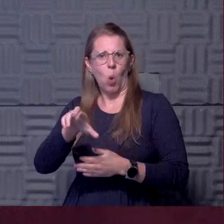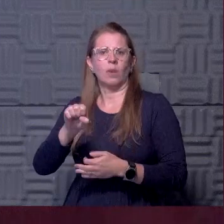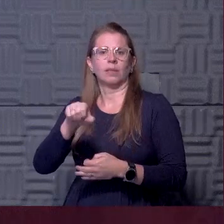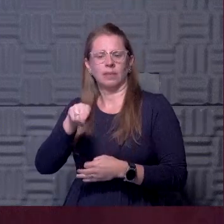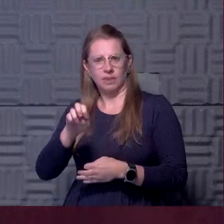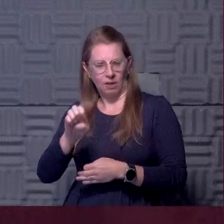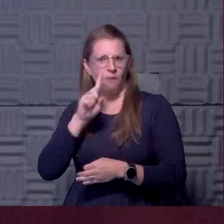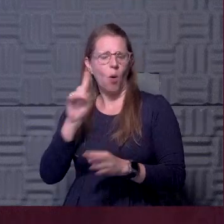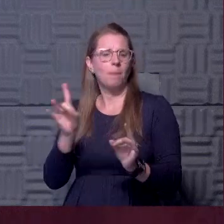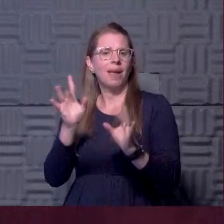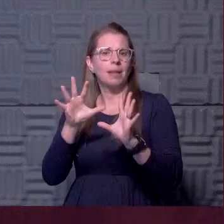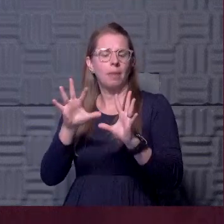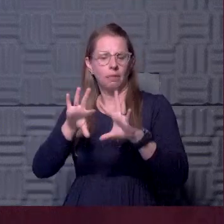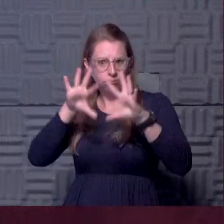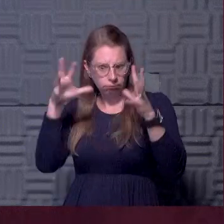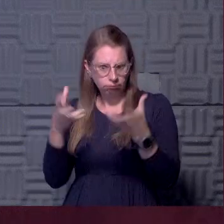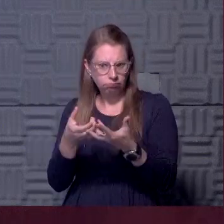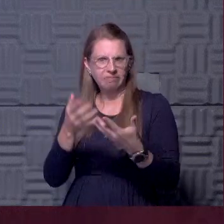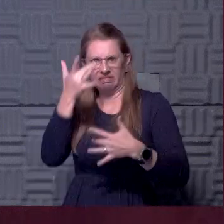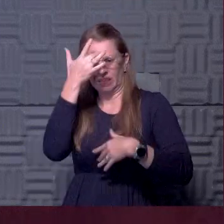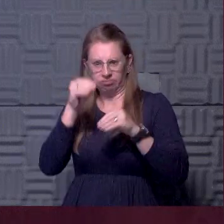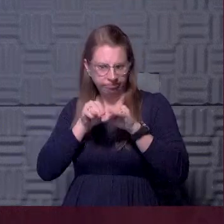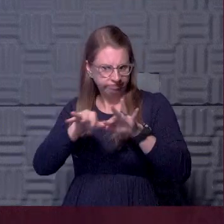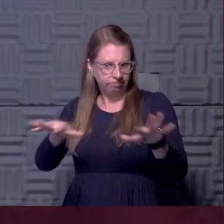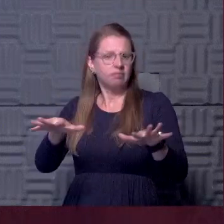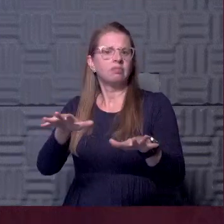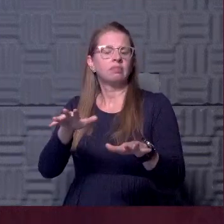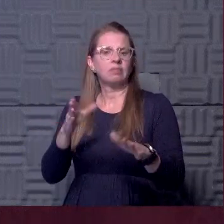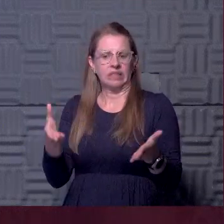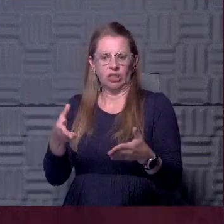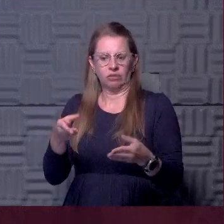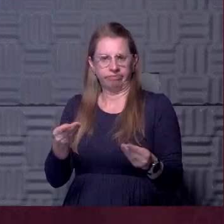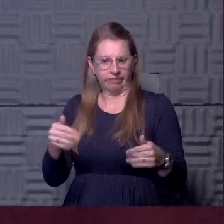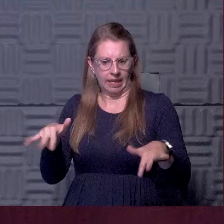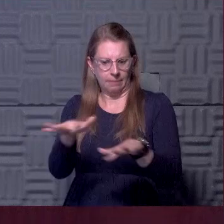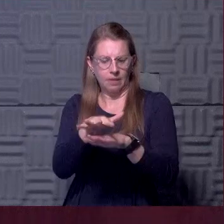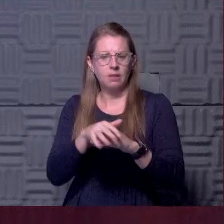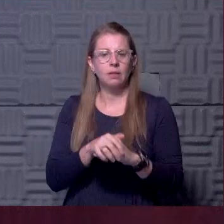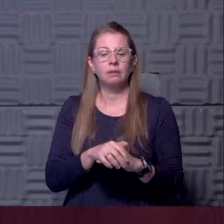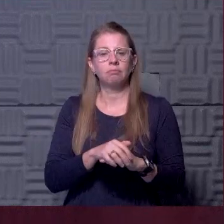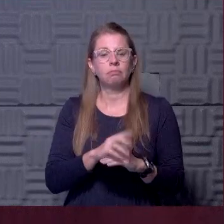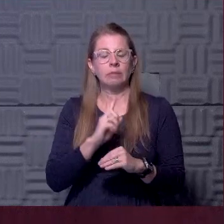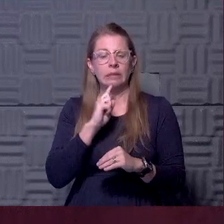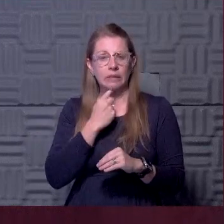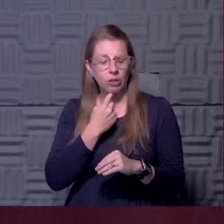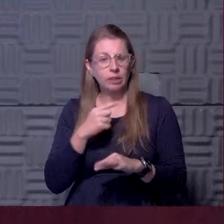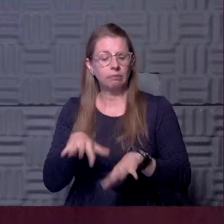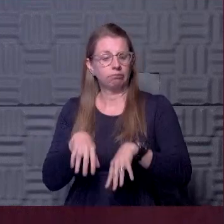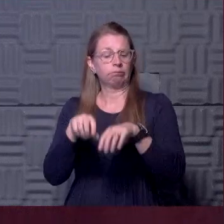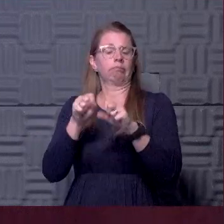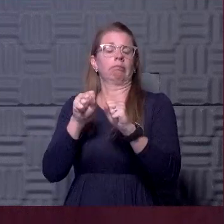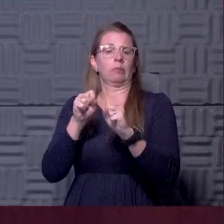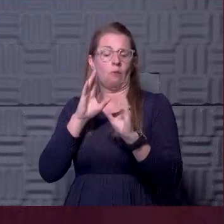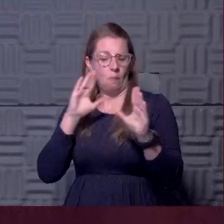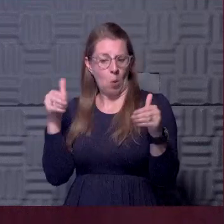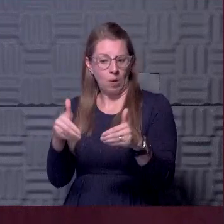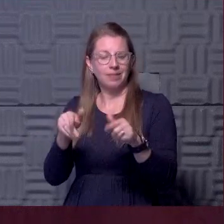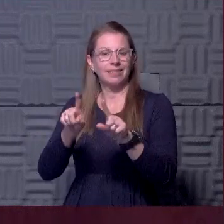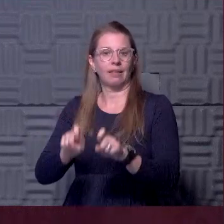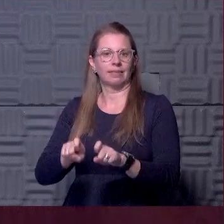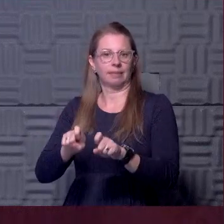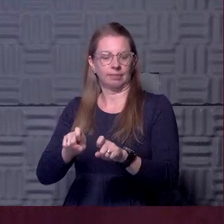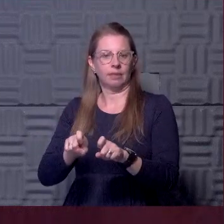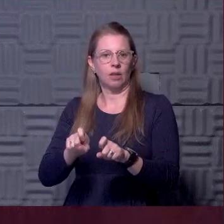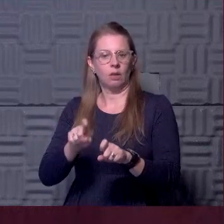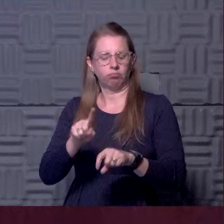preparedness and readiness around return to campus. And probably the most significant effort that we've undertaken is testing. So we're doing a variety of different